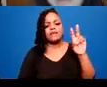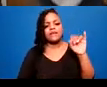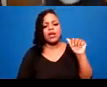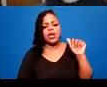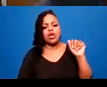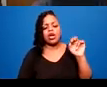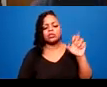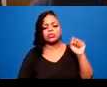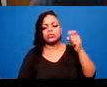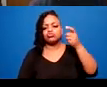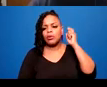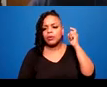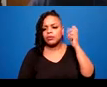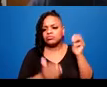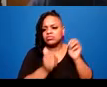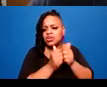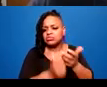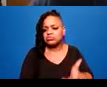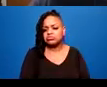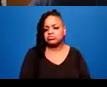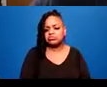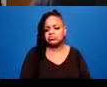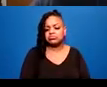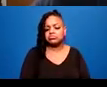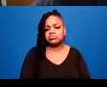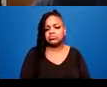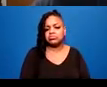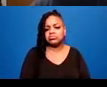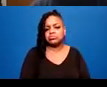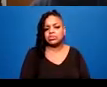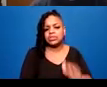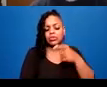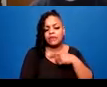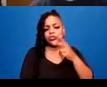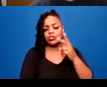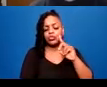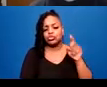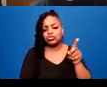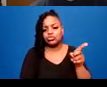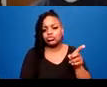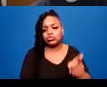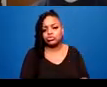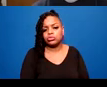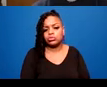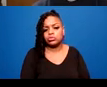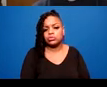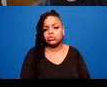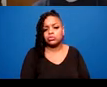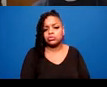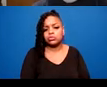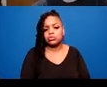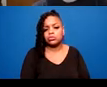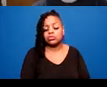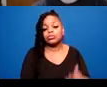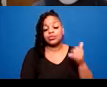Okay, there's two questions here. So the first question. And this is a whole other two hours of discussion, I